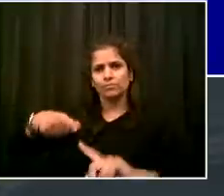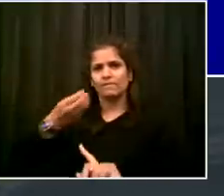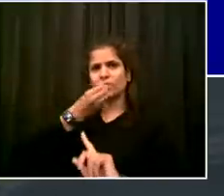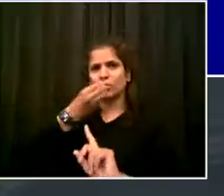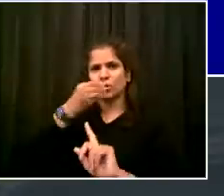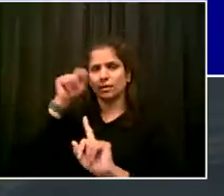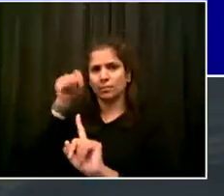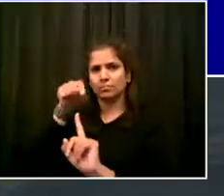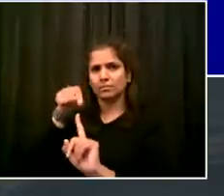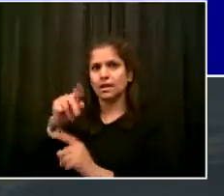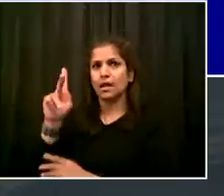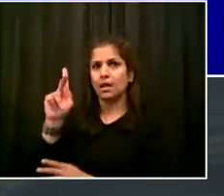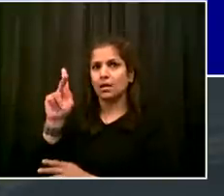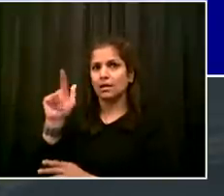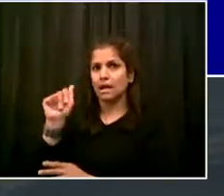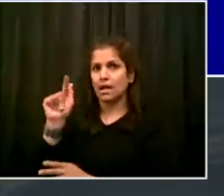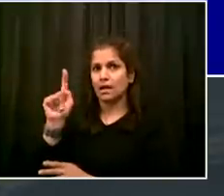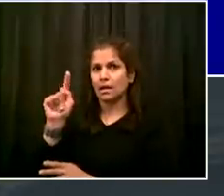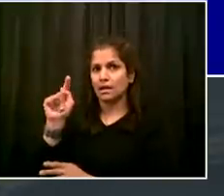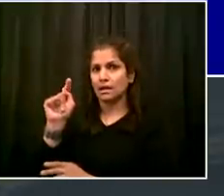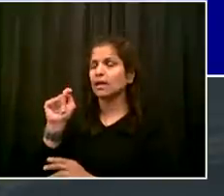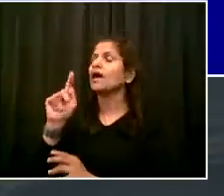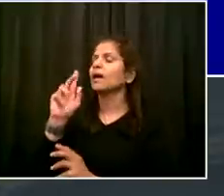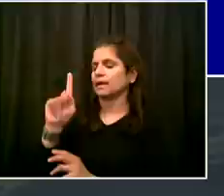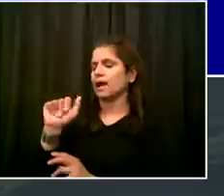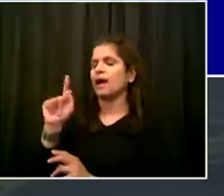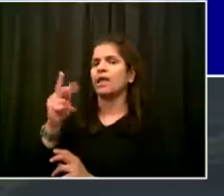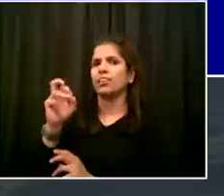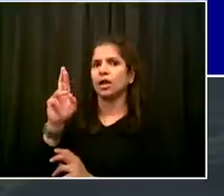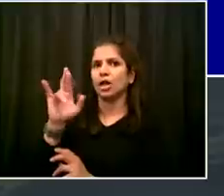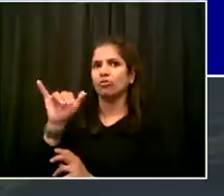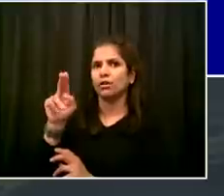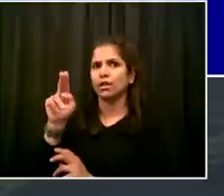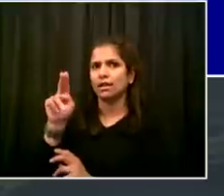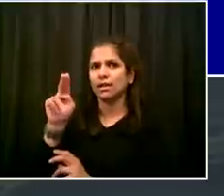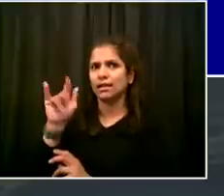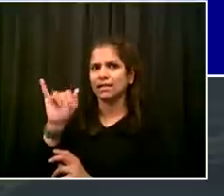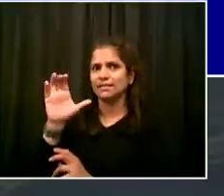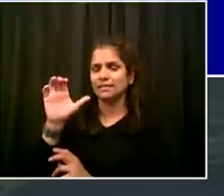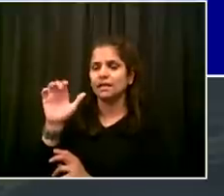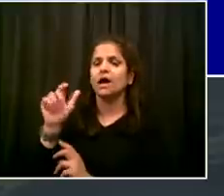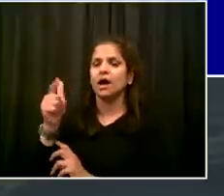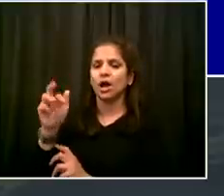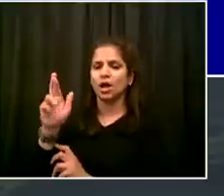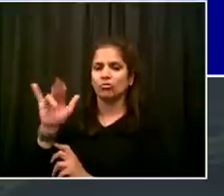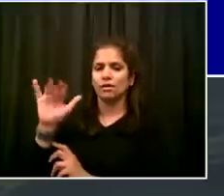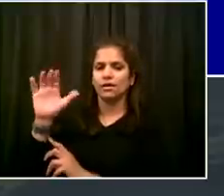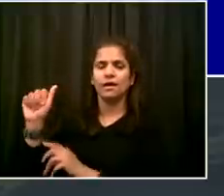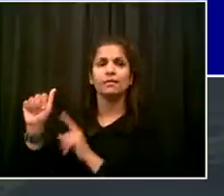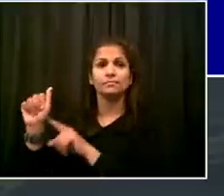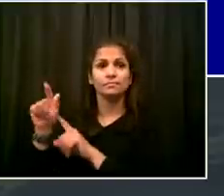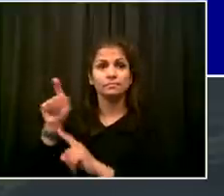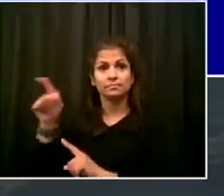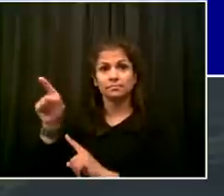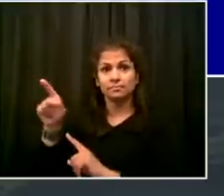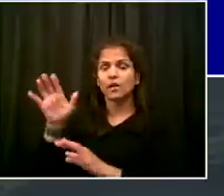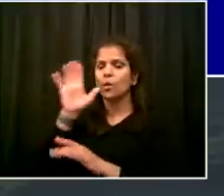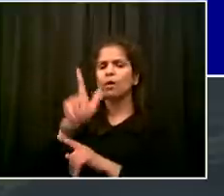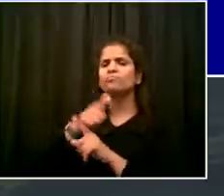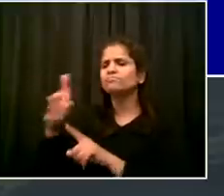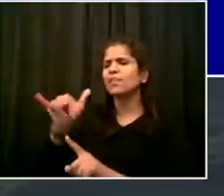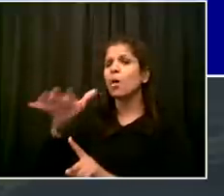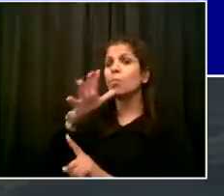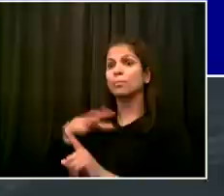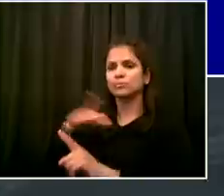needed food. And this effort is growing every day. By next week, over a million meals will be delivered